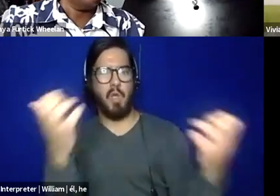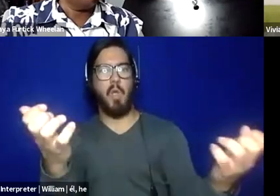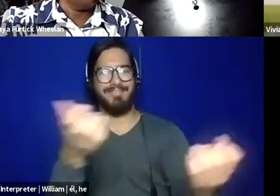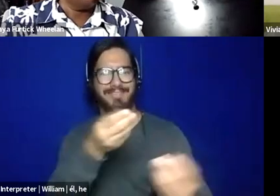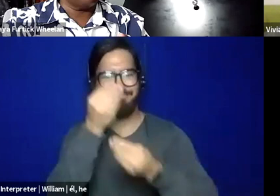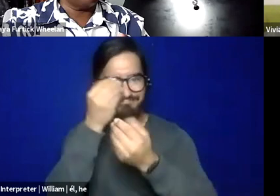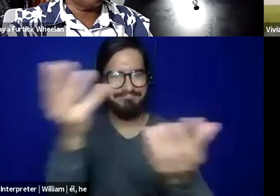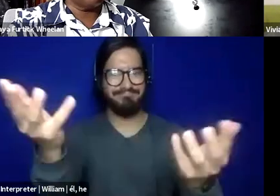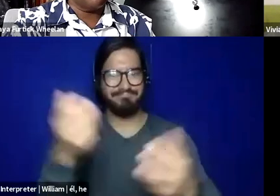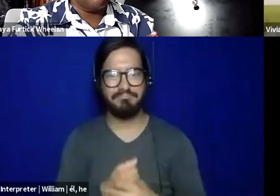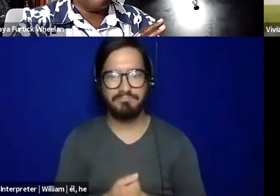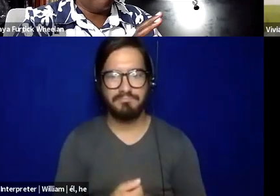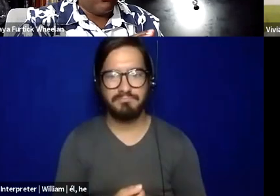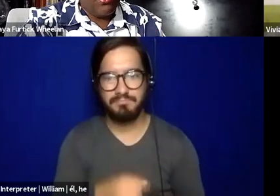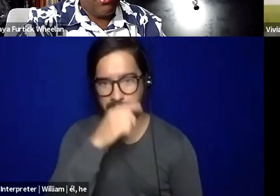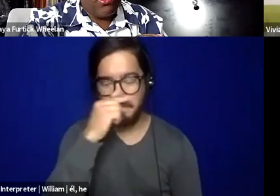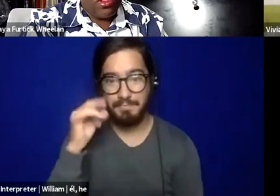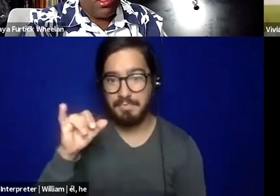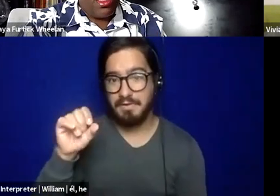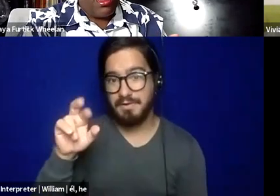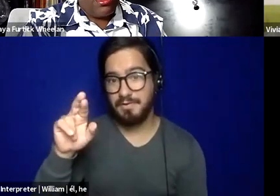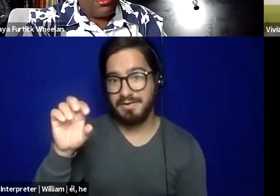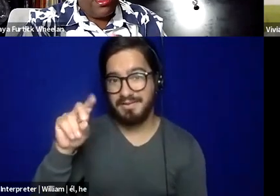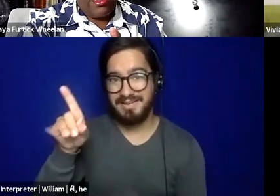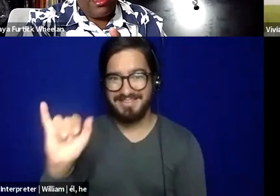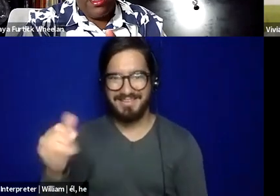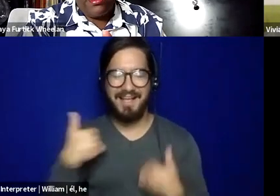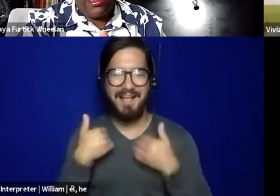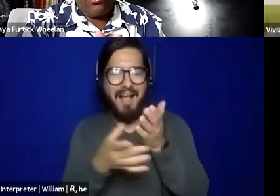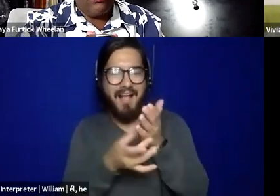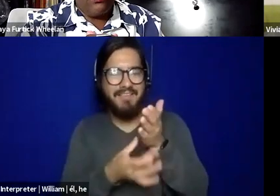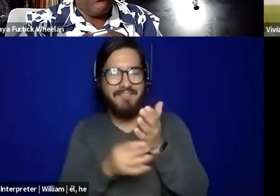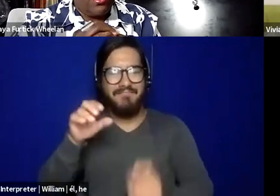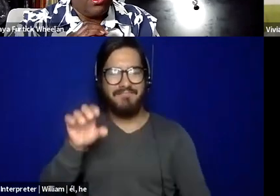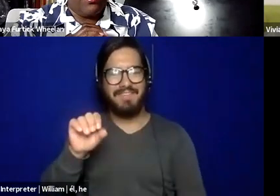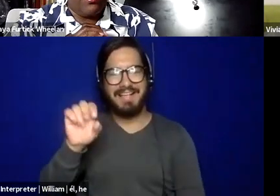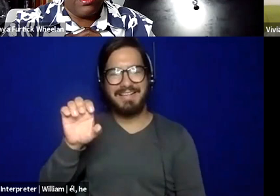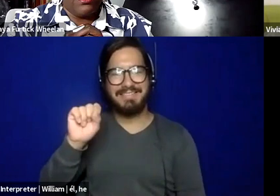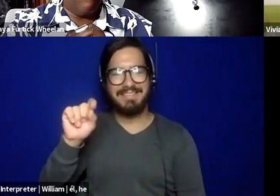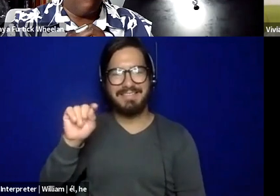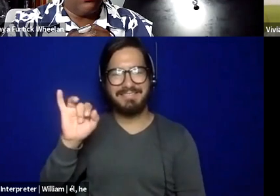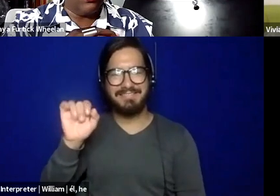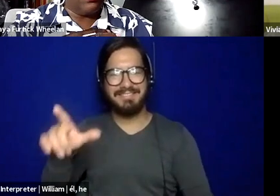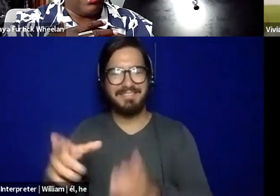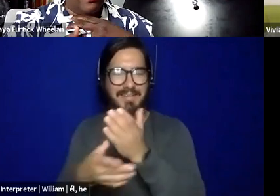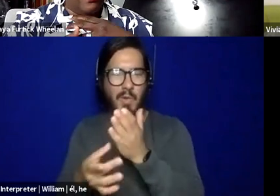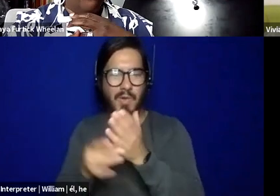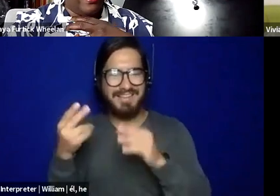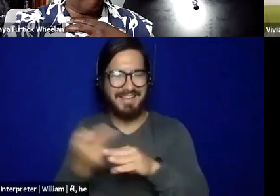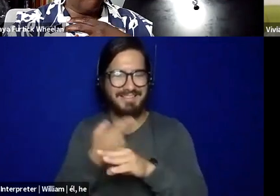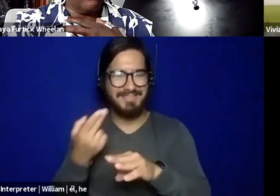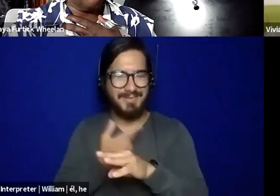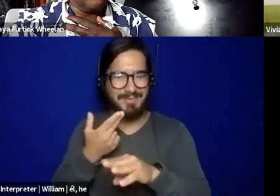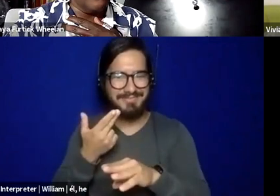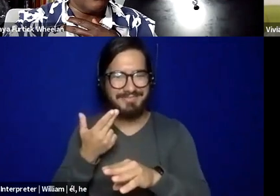I have these, um, essential oils that I, I use, um, and even when I am